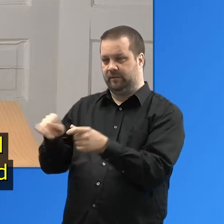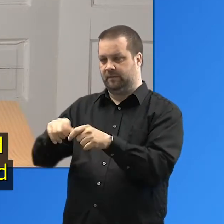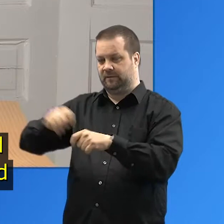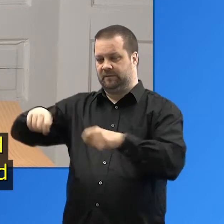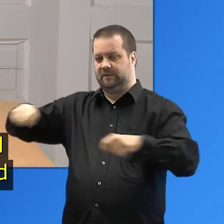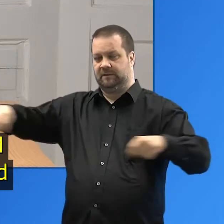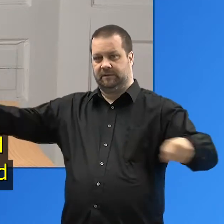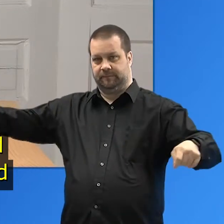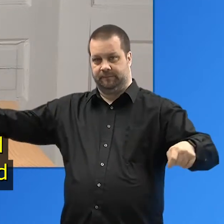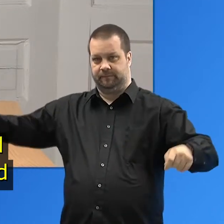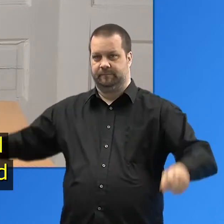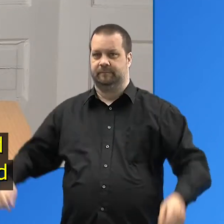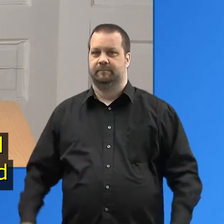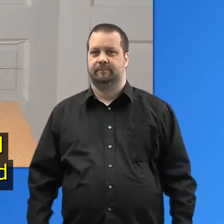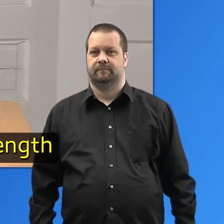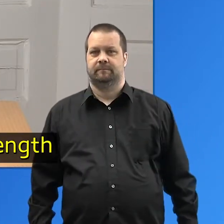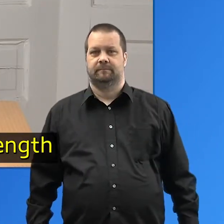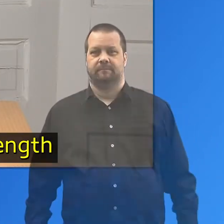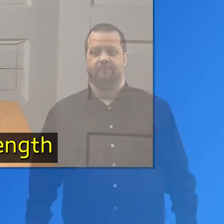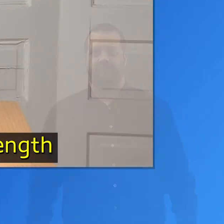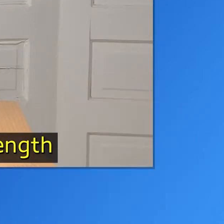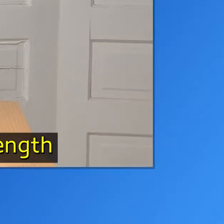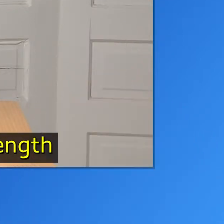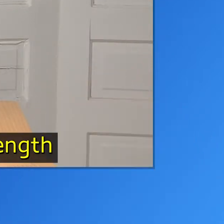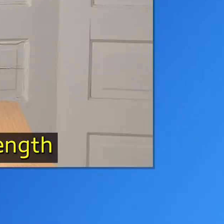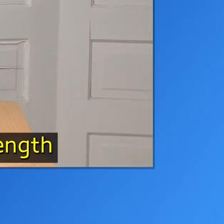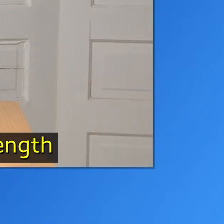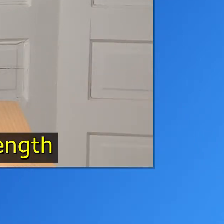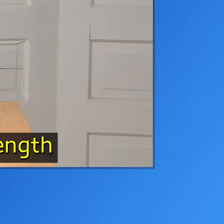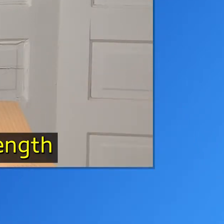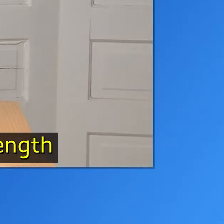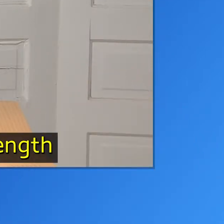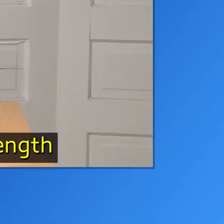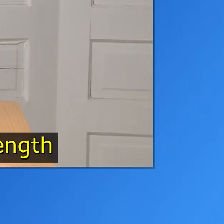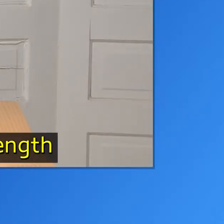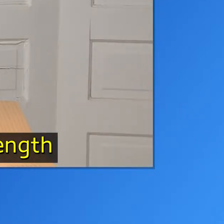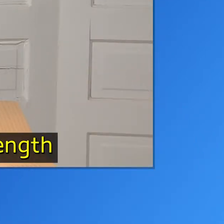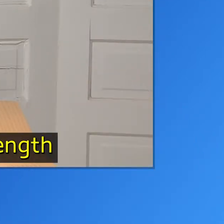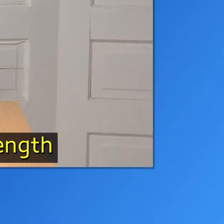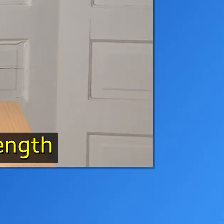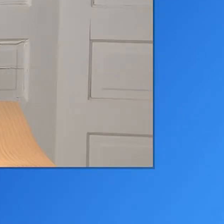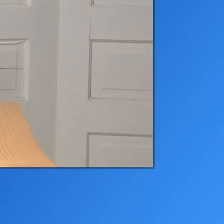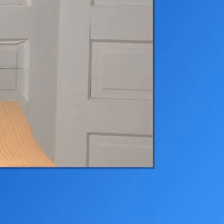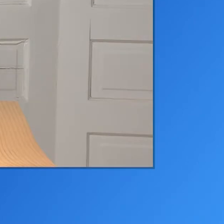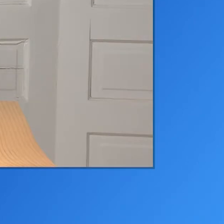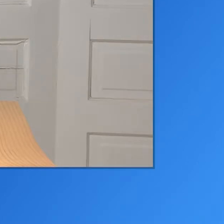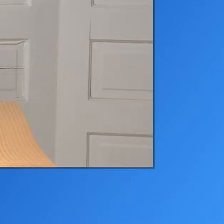securing the end of the power cord and release the full length of the cord.